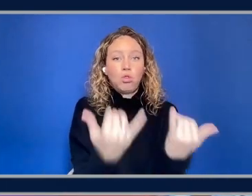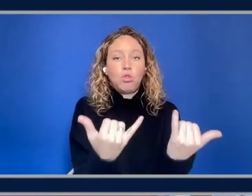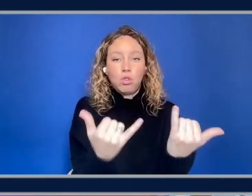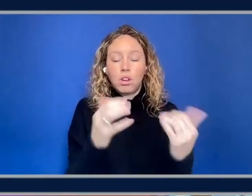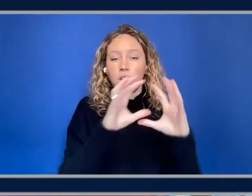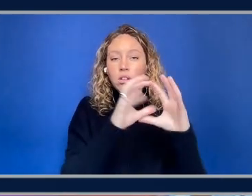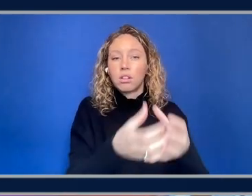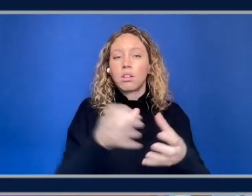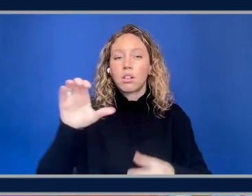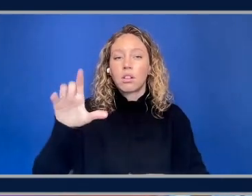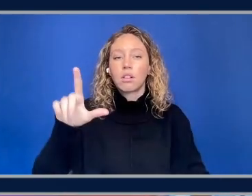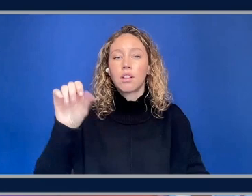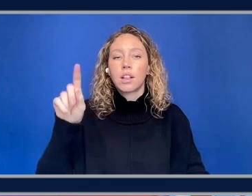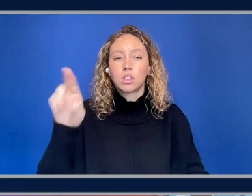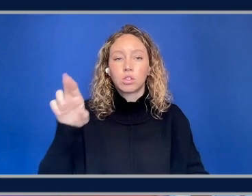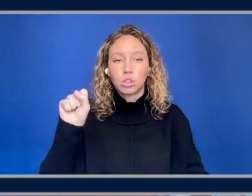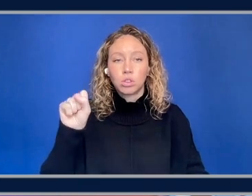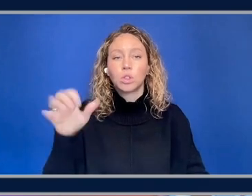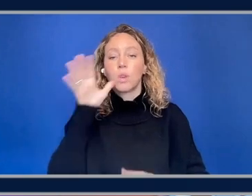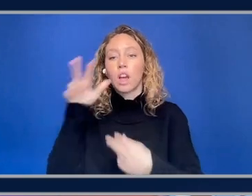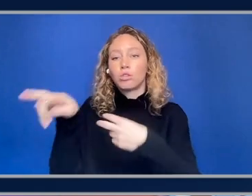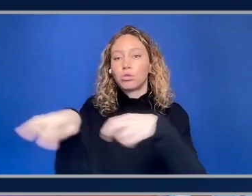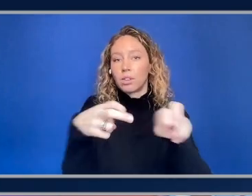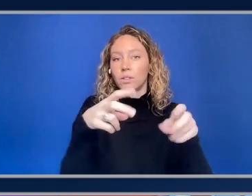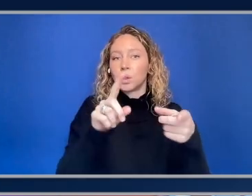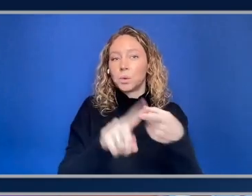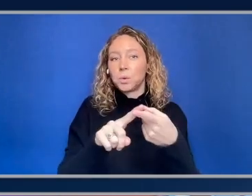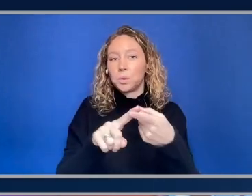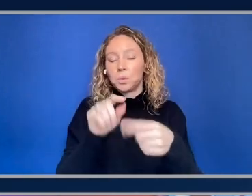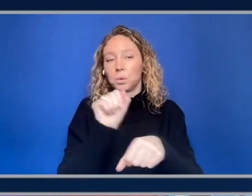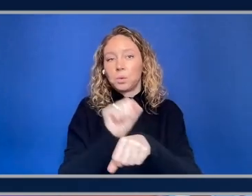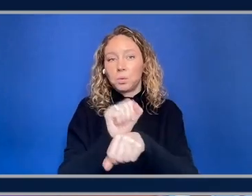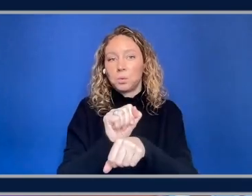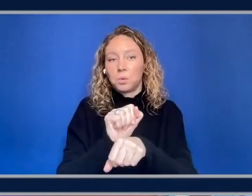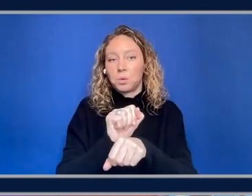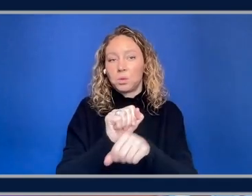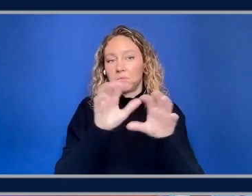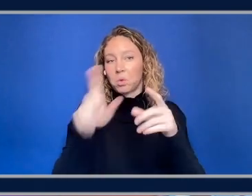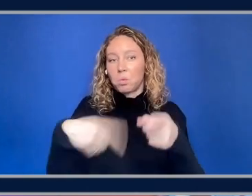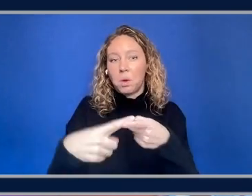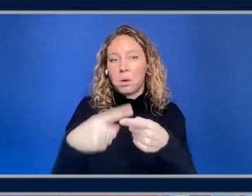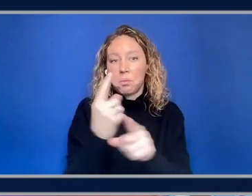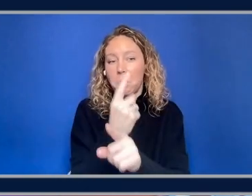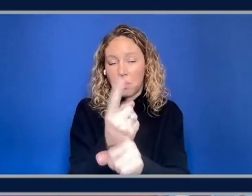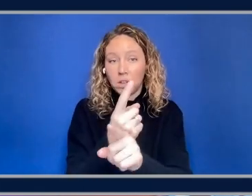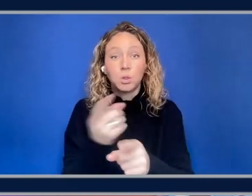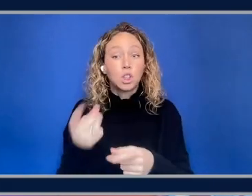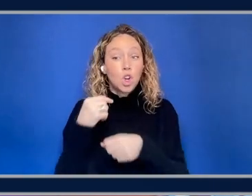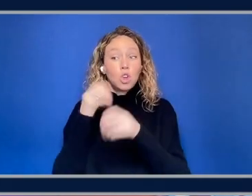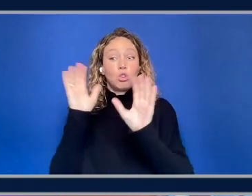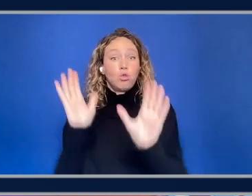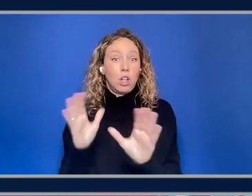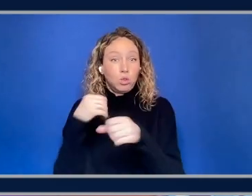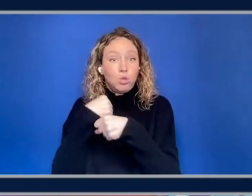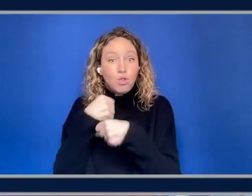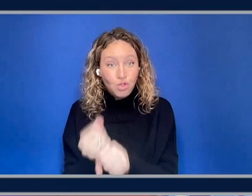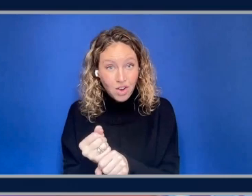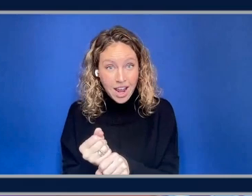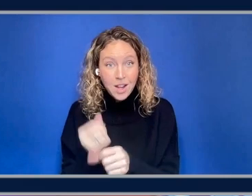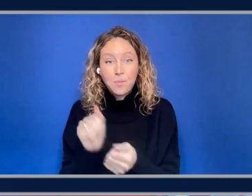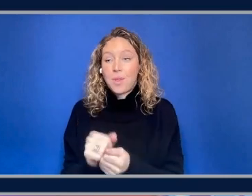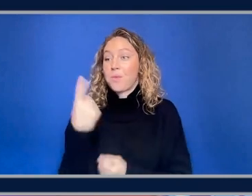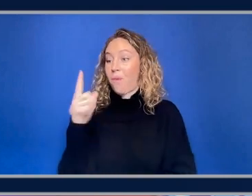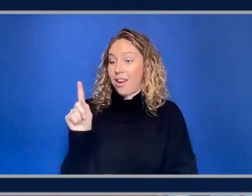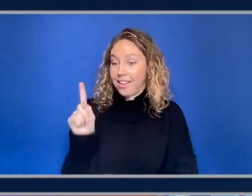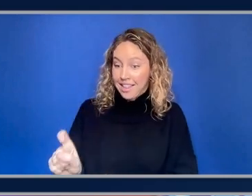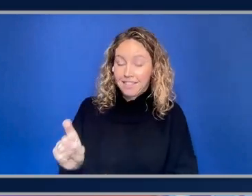migrate workloads over to use it as sort of appropriate. So while it's great to be able to create a cluster with single click now, also, you